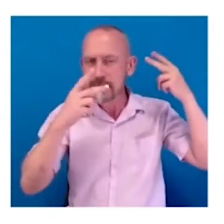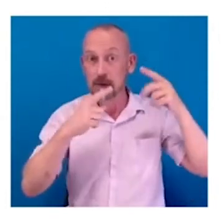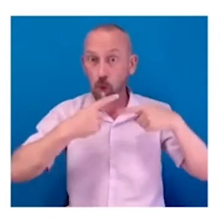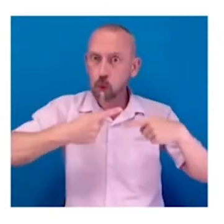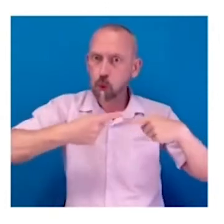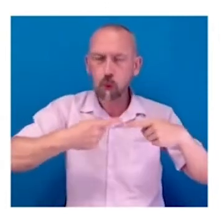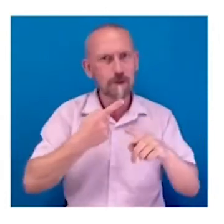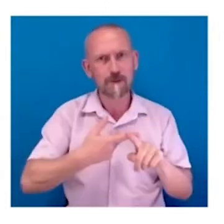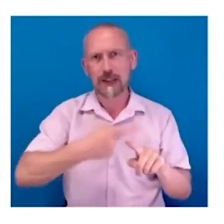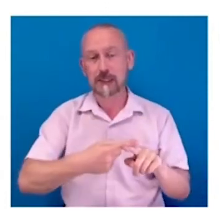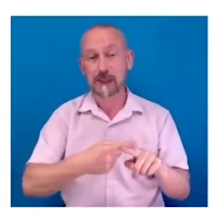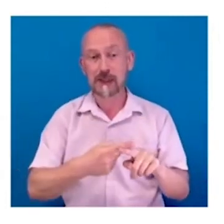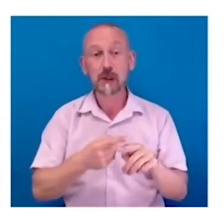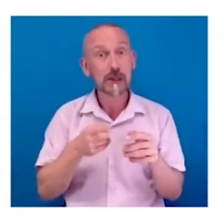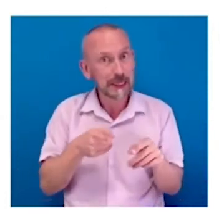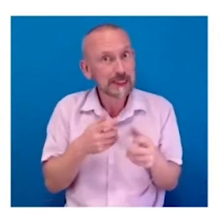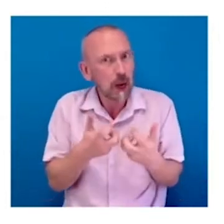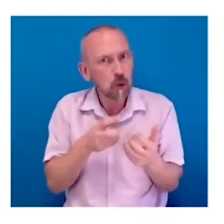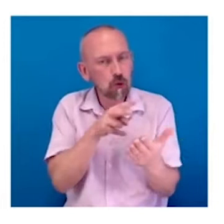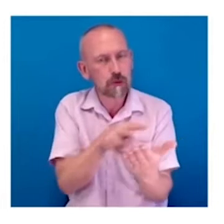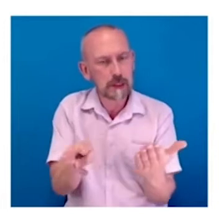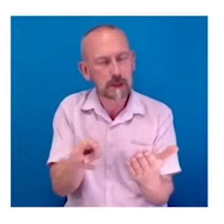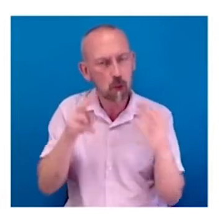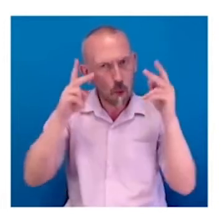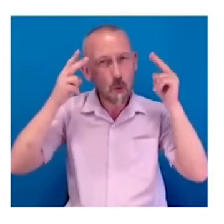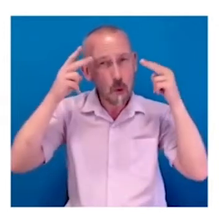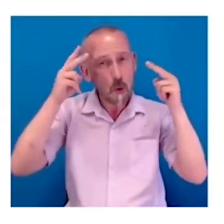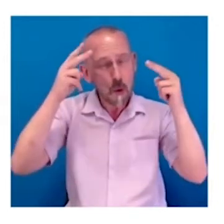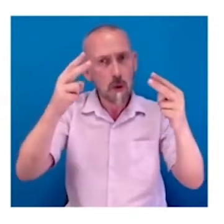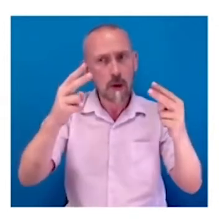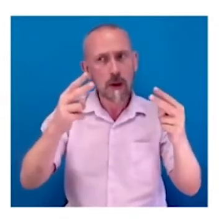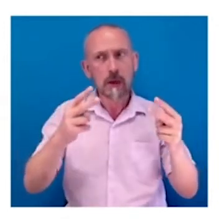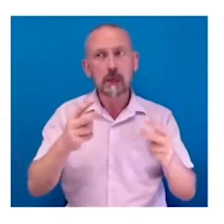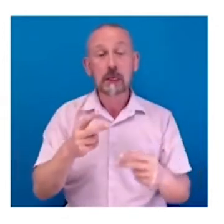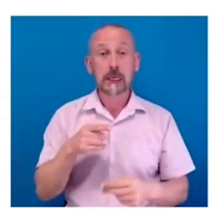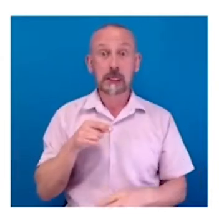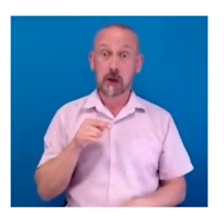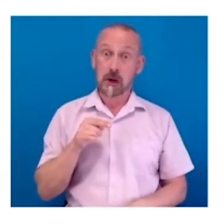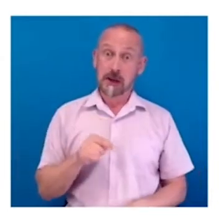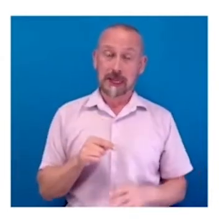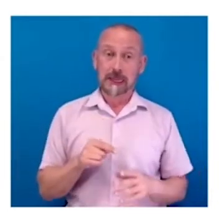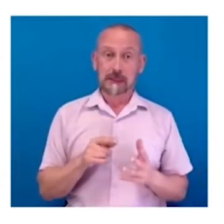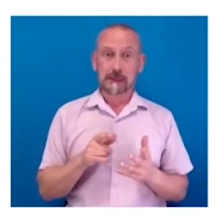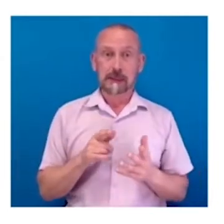you read. At that point, you can also sort of like go off and say, okay, we can introduce reading disabilities,